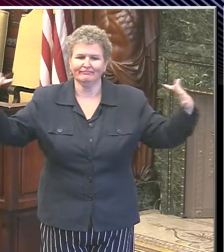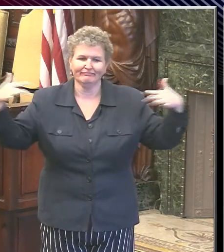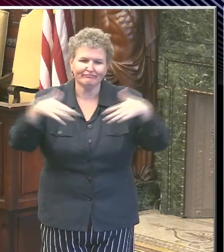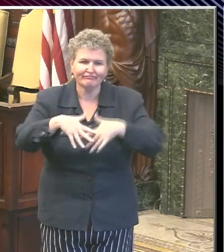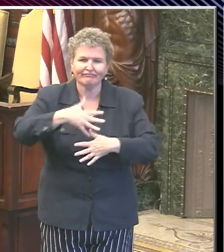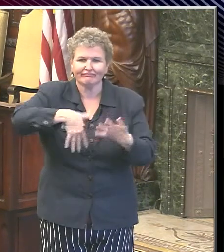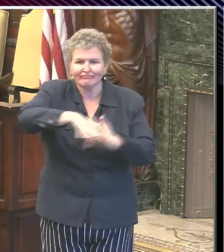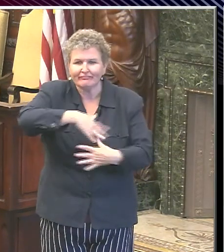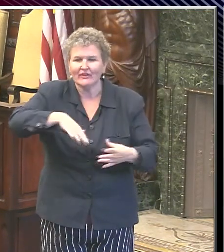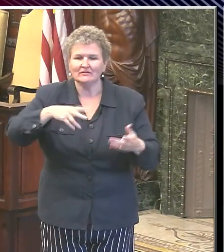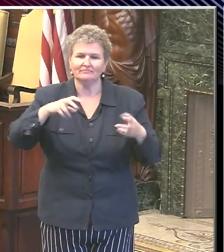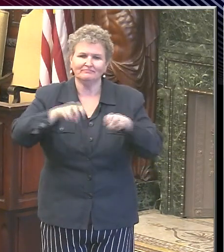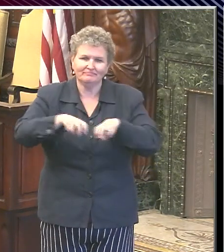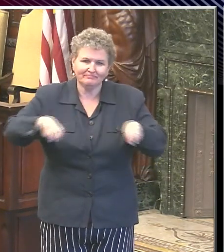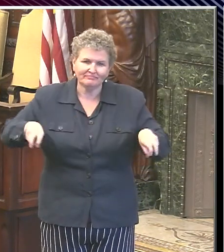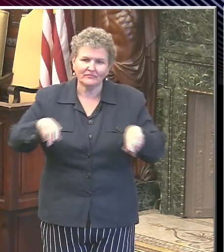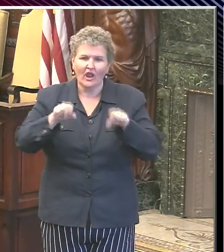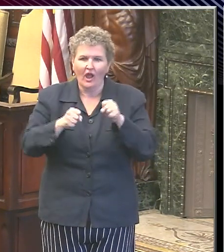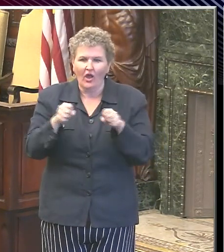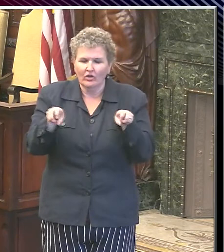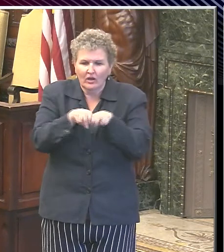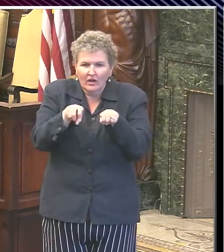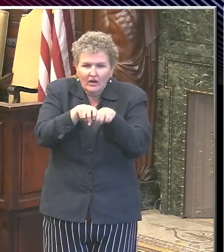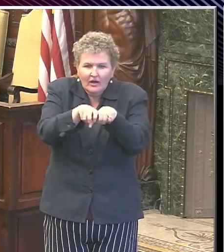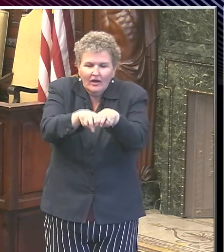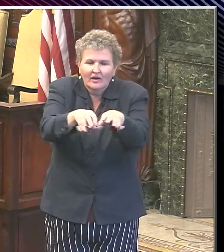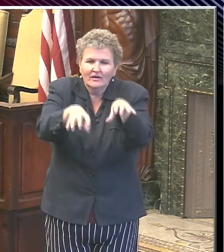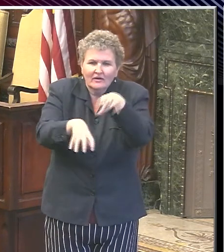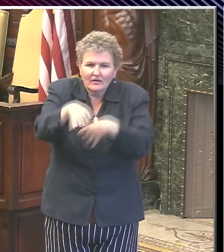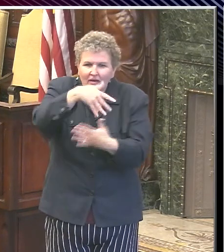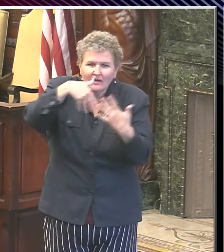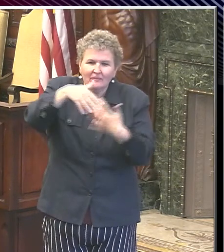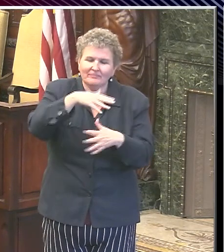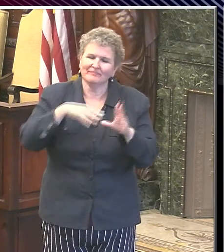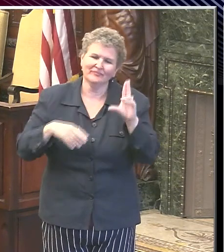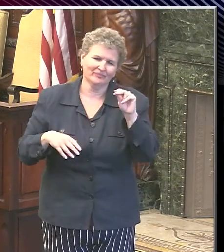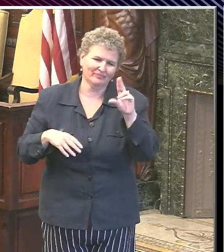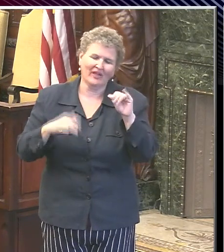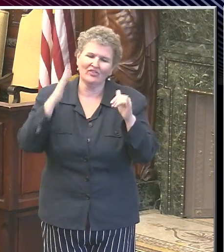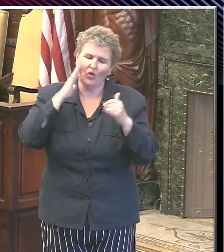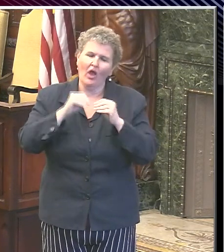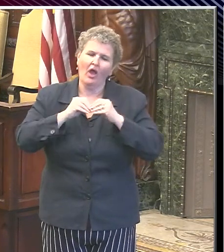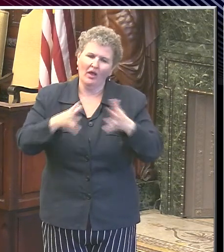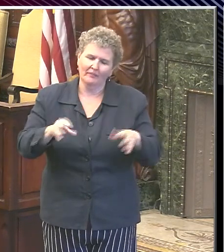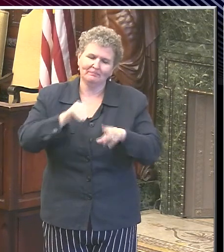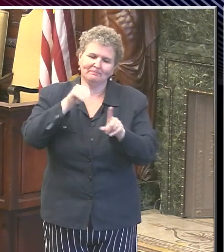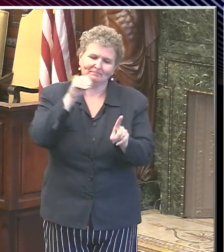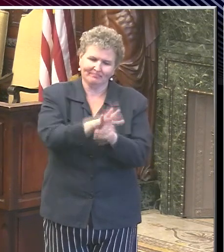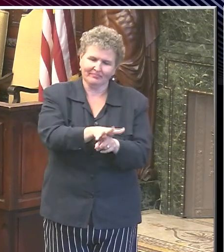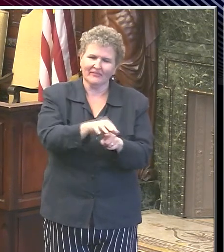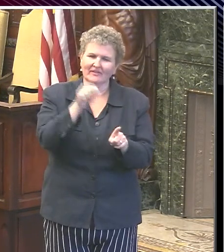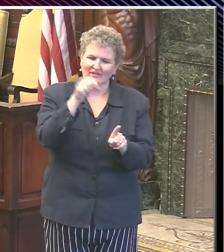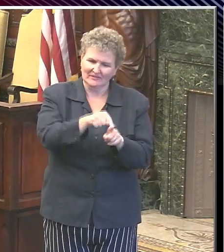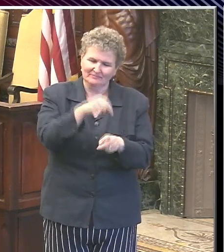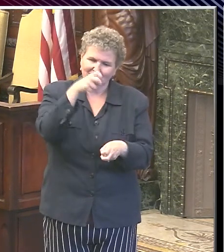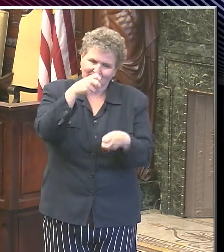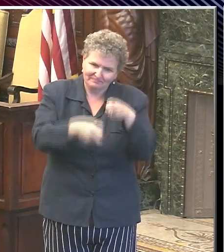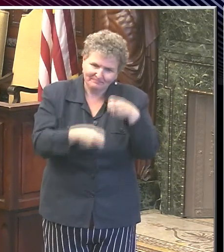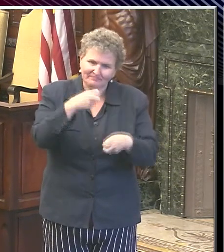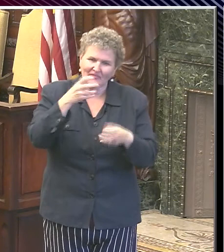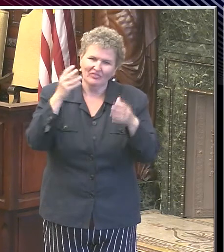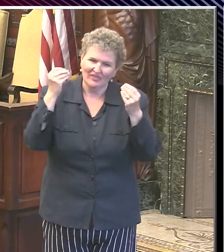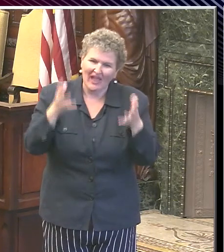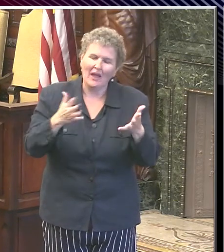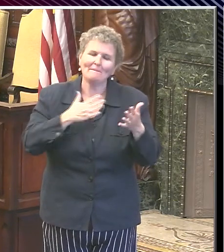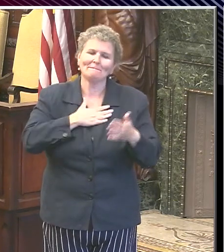may be traveling together in a car. That whole process puts people in exposure with other folks. So I know this is tough, but we would recommend events